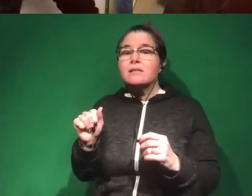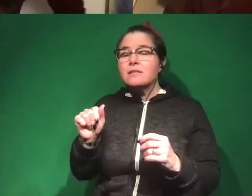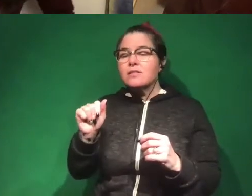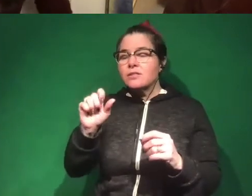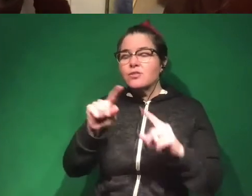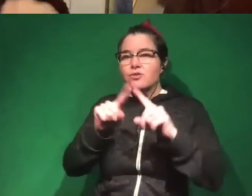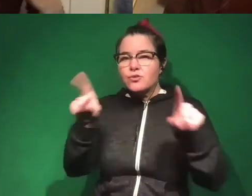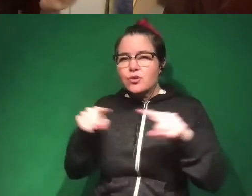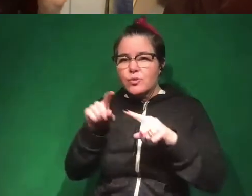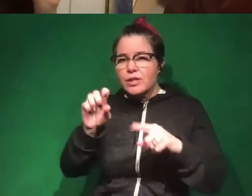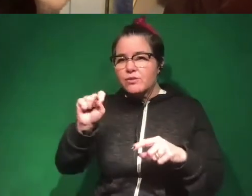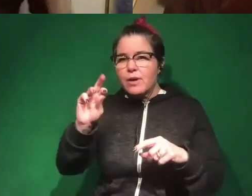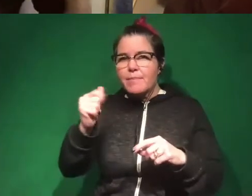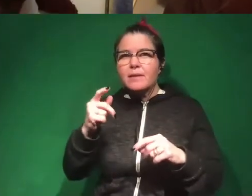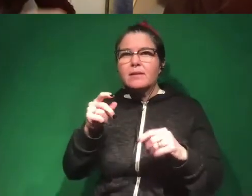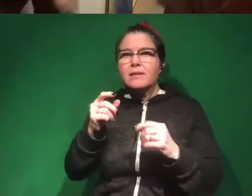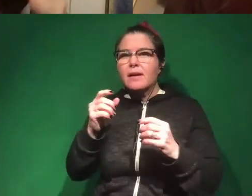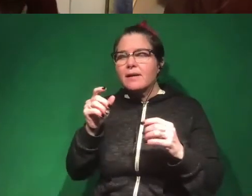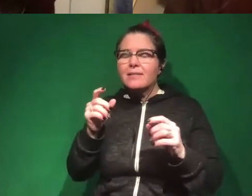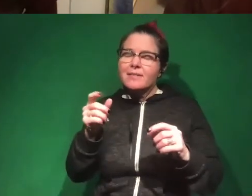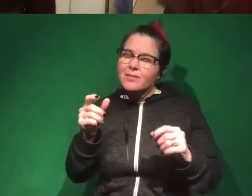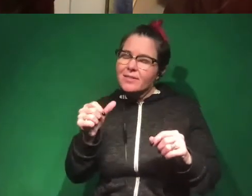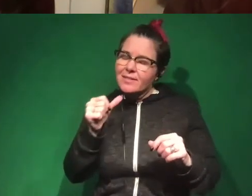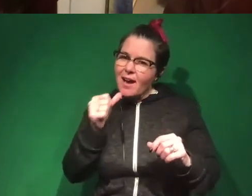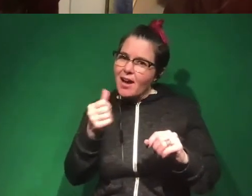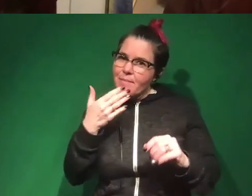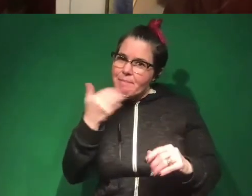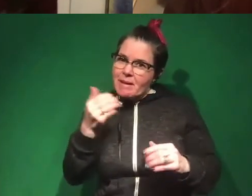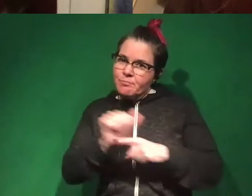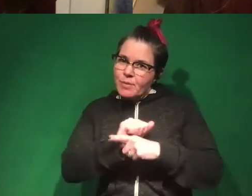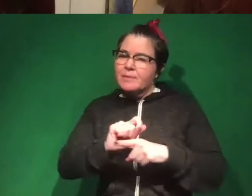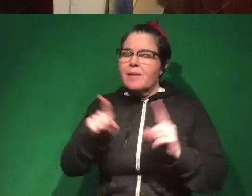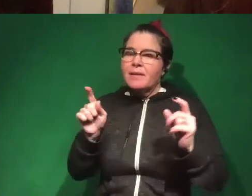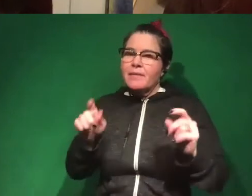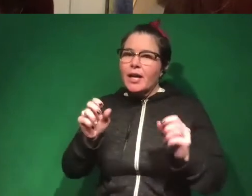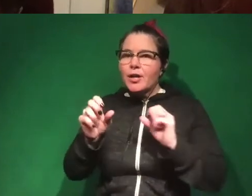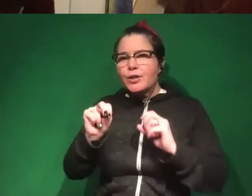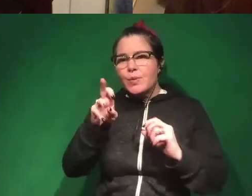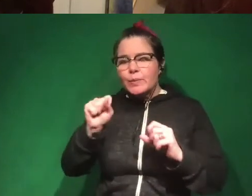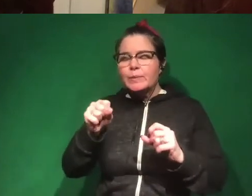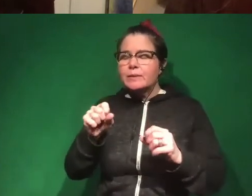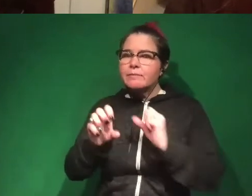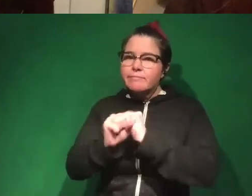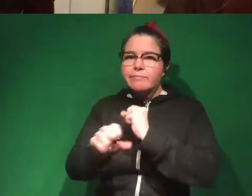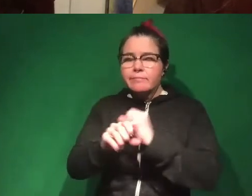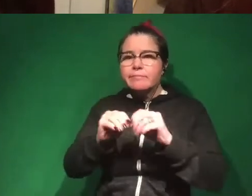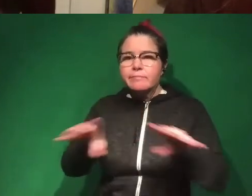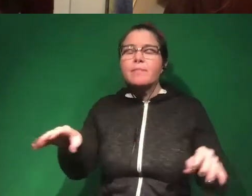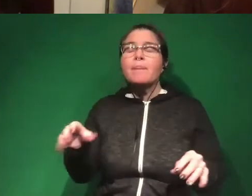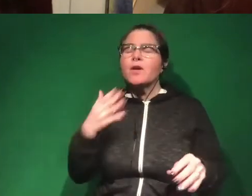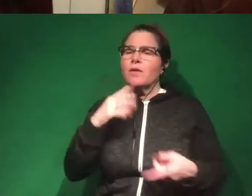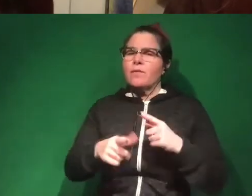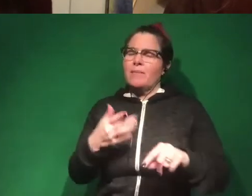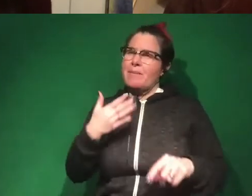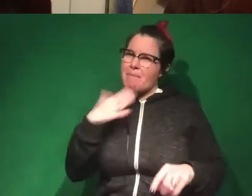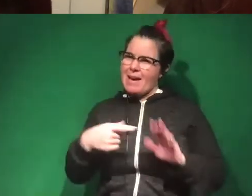what people are saying on Twitter. It's a little bit unethical, but you get the idea. News coverage and things like that. A very good friend of mine, maybe this is a